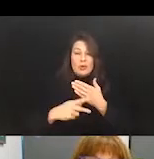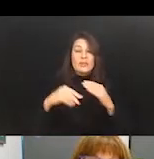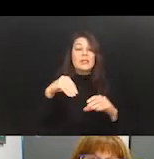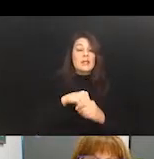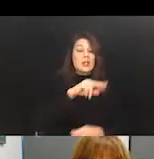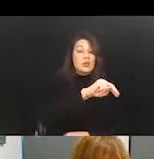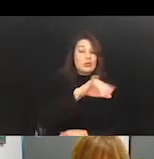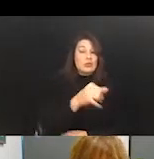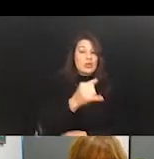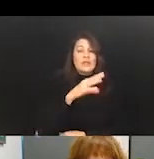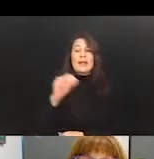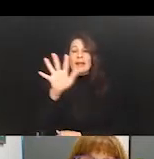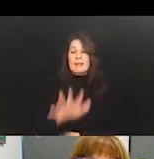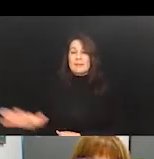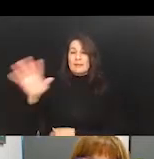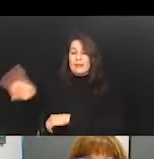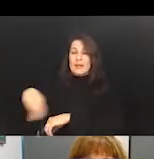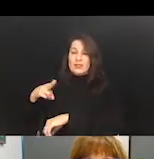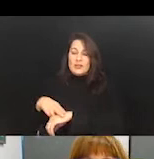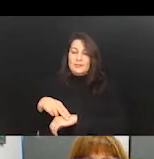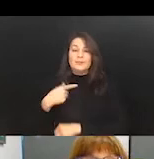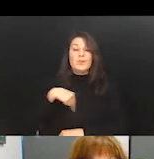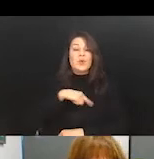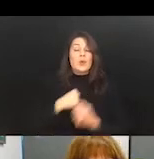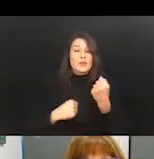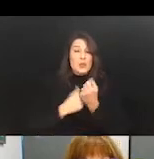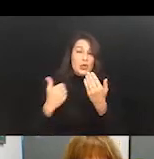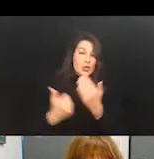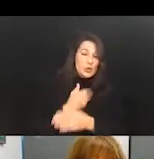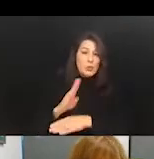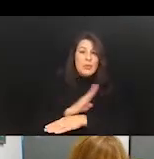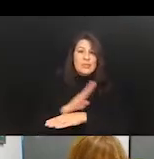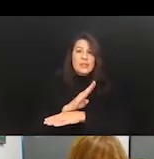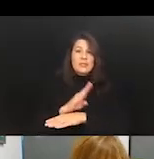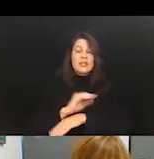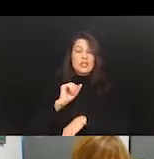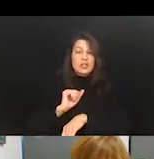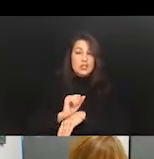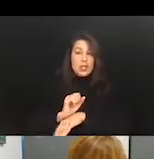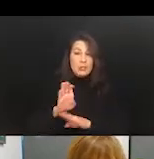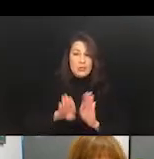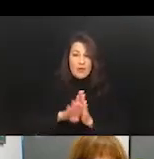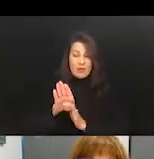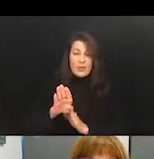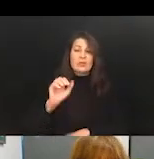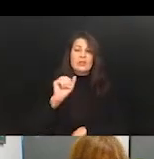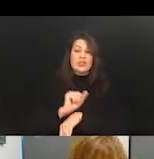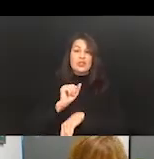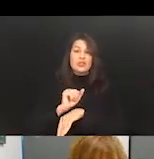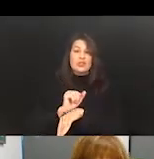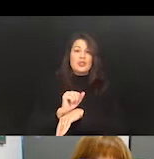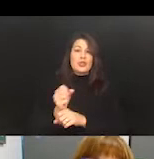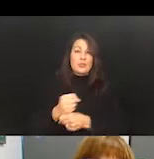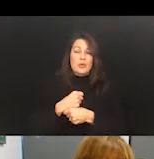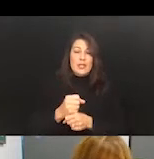Our targeted grantmaking has supported new business ventures, sectors, job development, job creation in various sectors